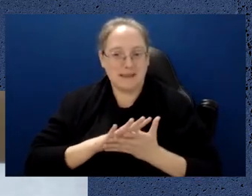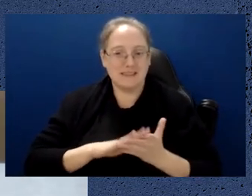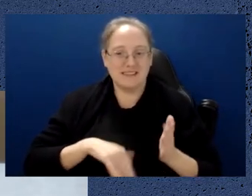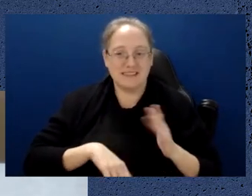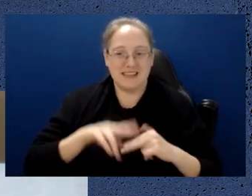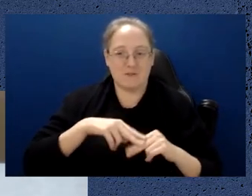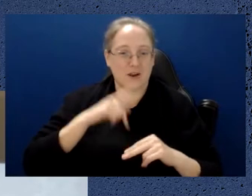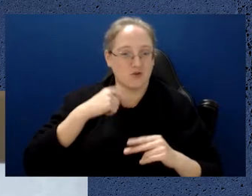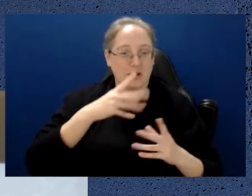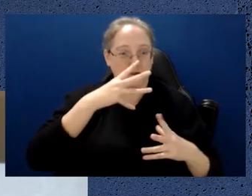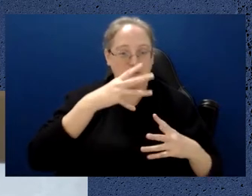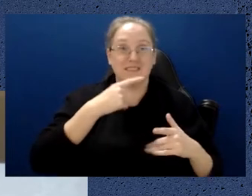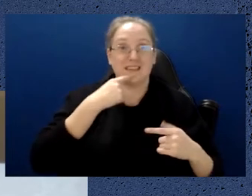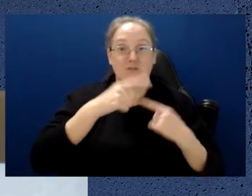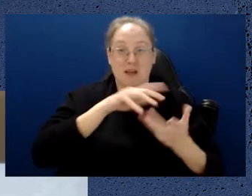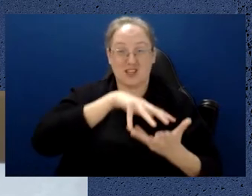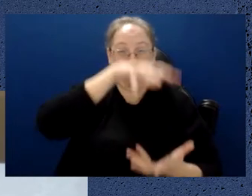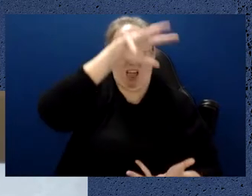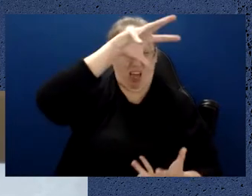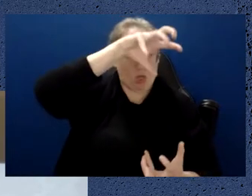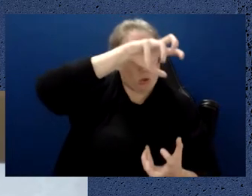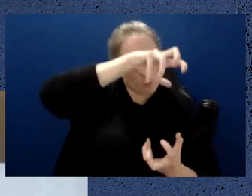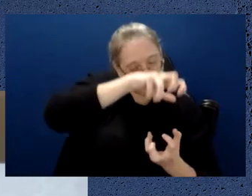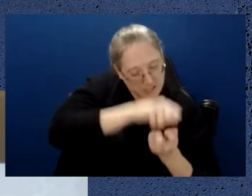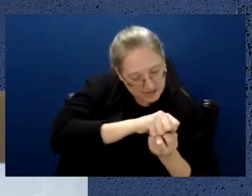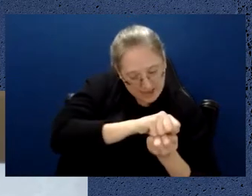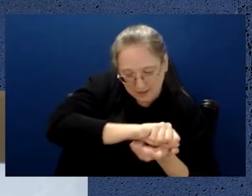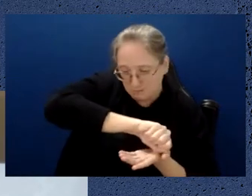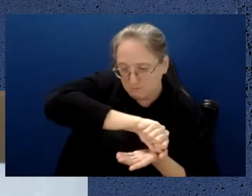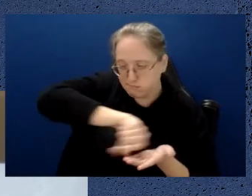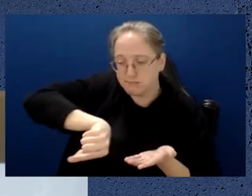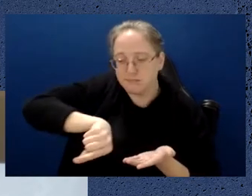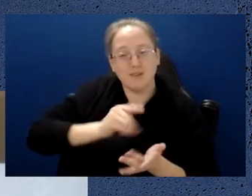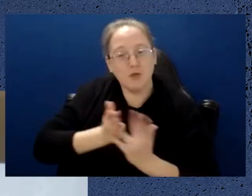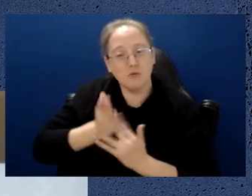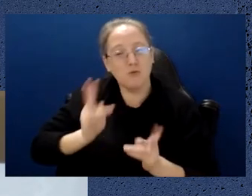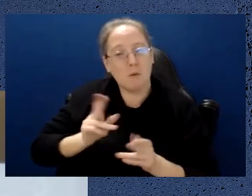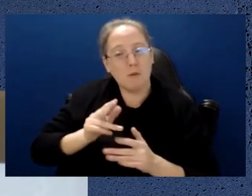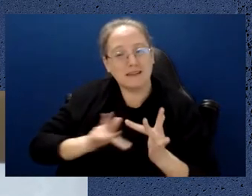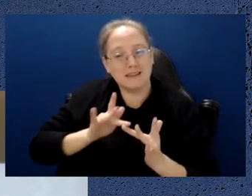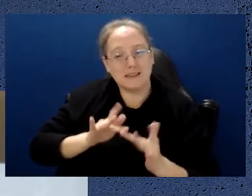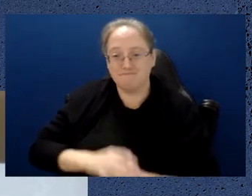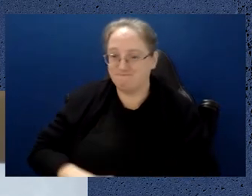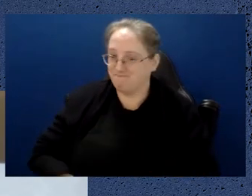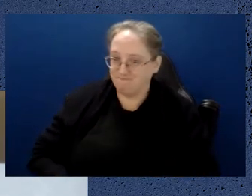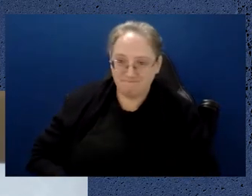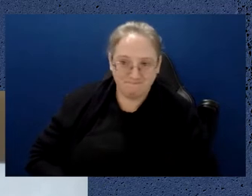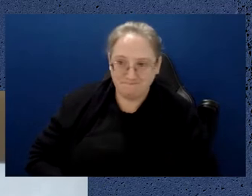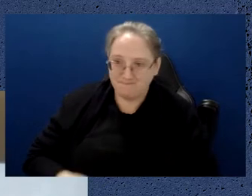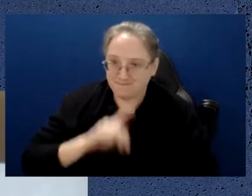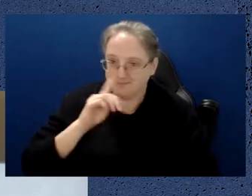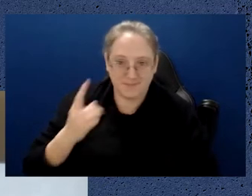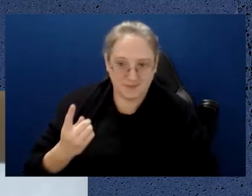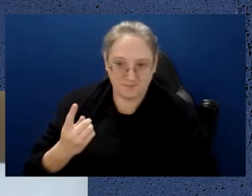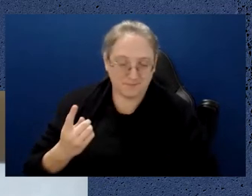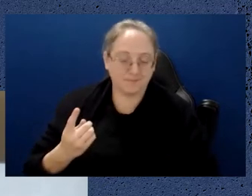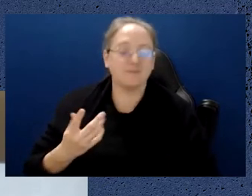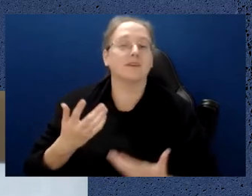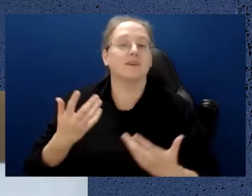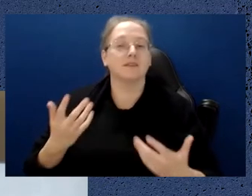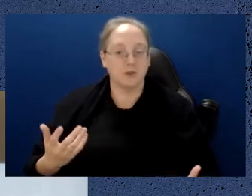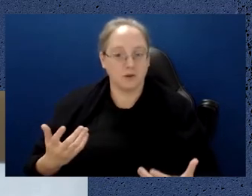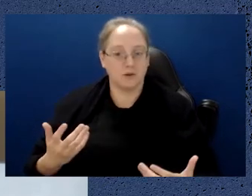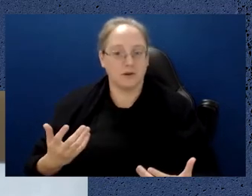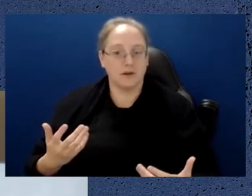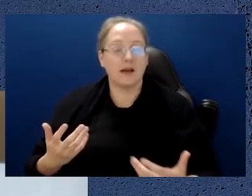squishing a quantum object down a normal telecommunications system is that's clear